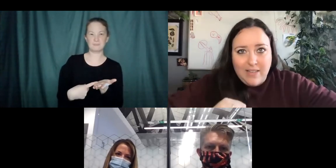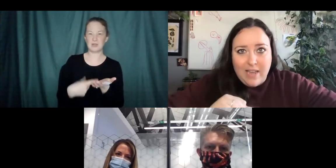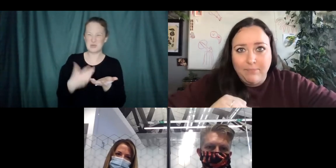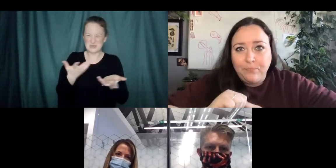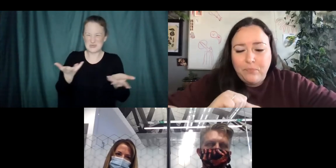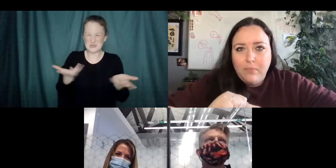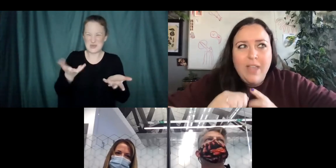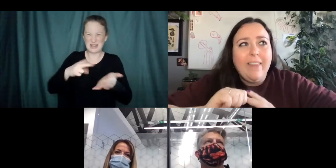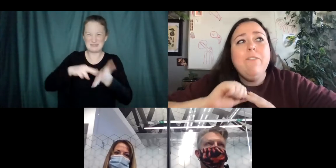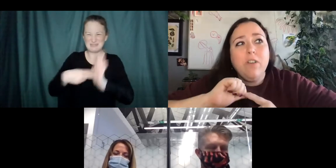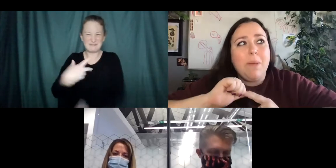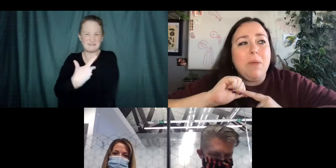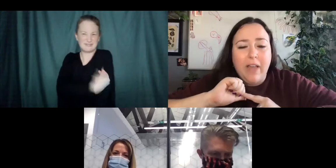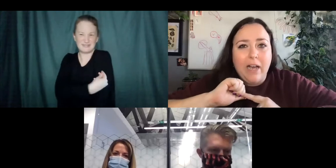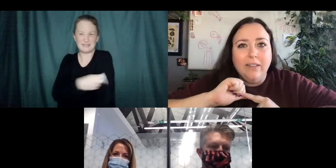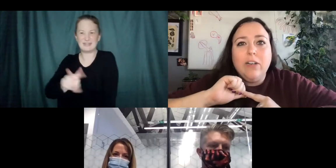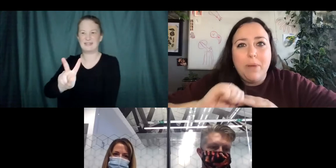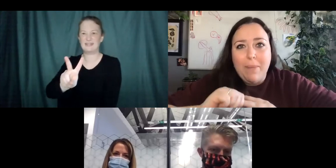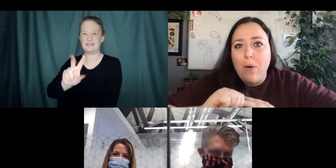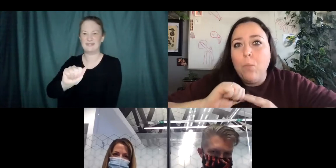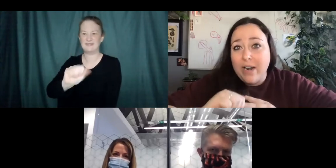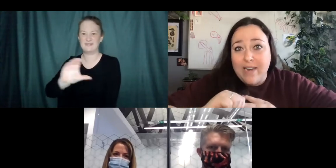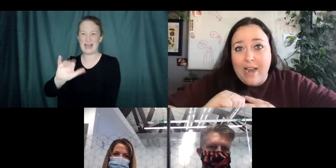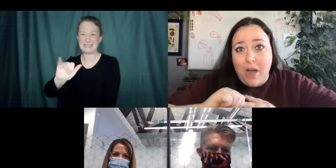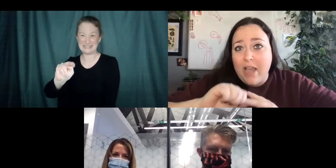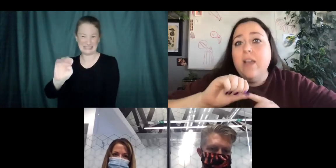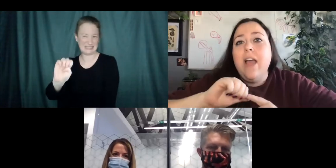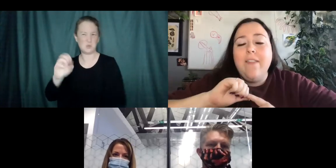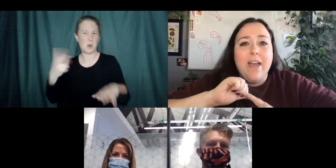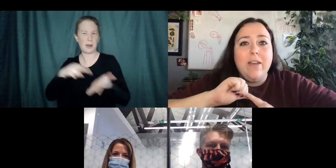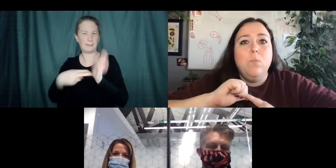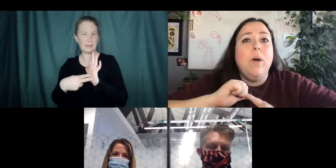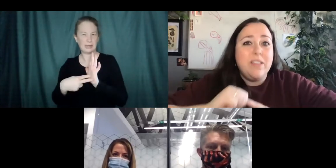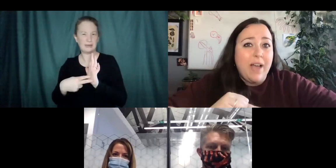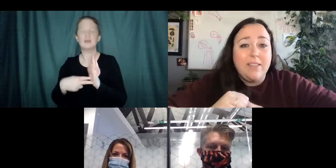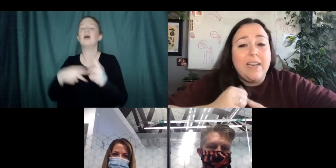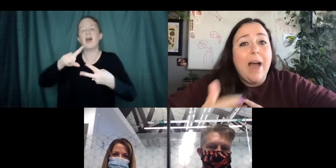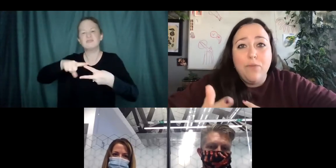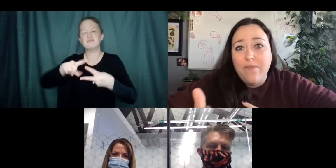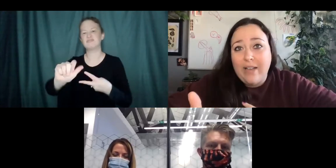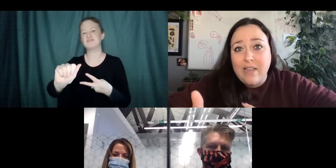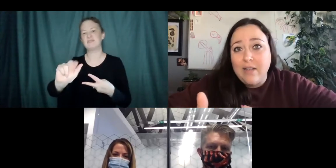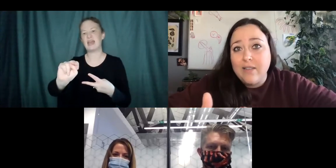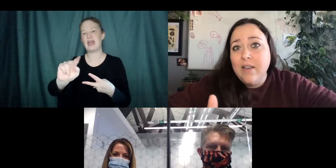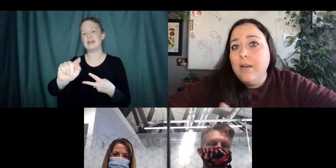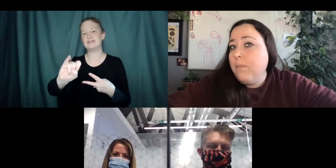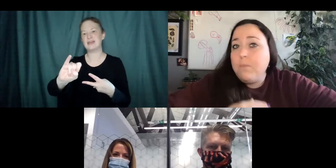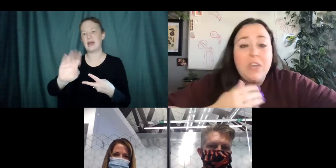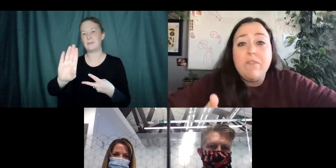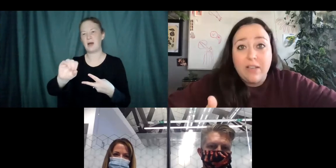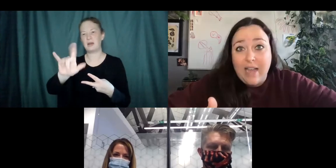a vaccine? I think first, maybe like a little bit about what is an antibody and then what is a vaccine and how do vaccines